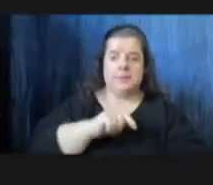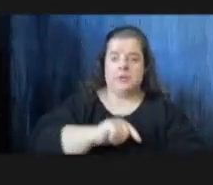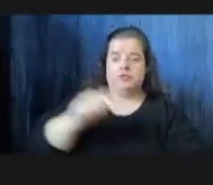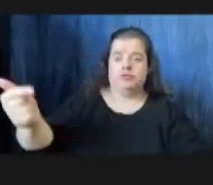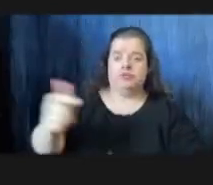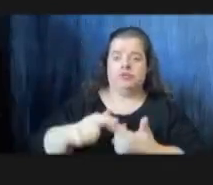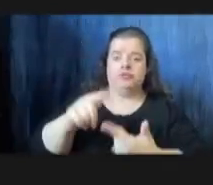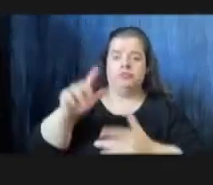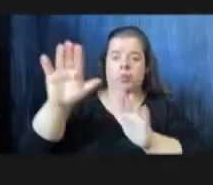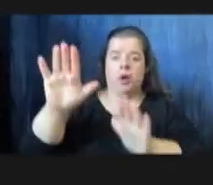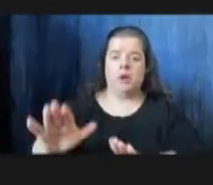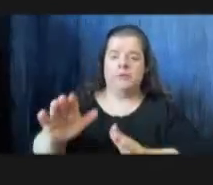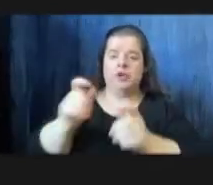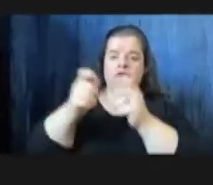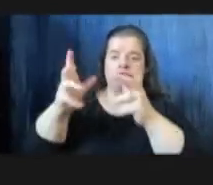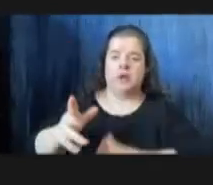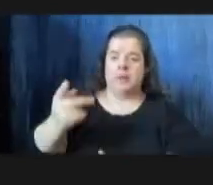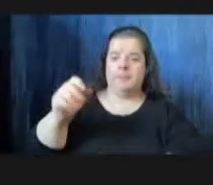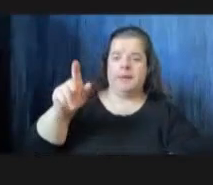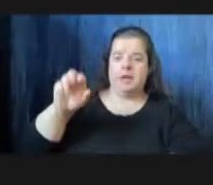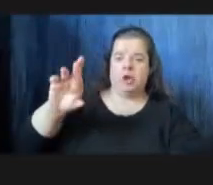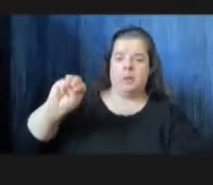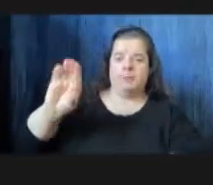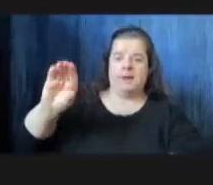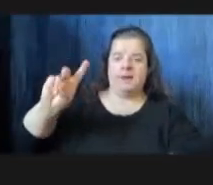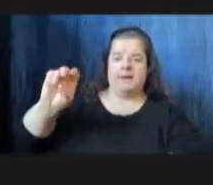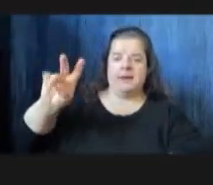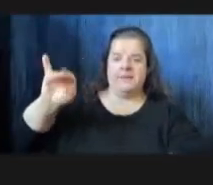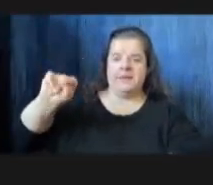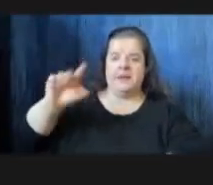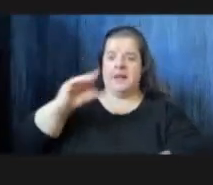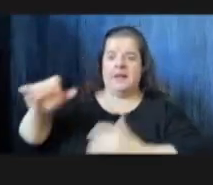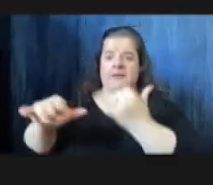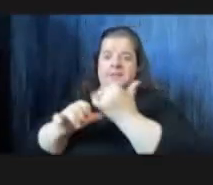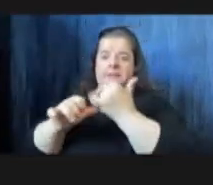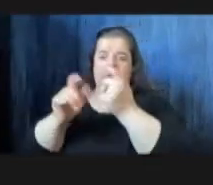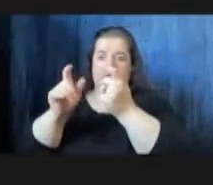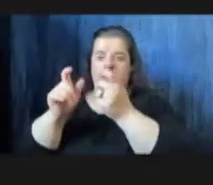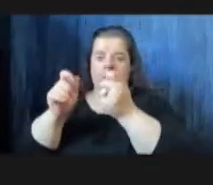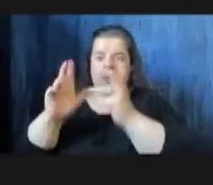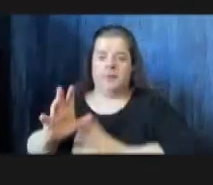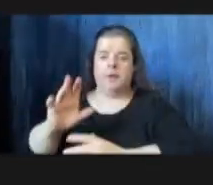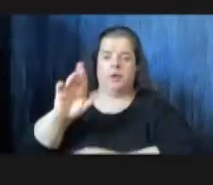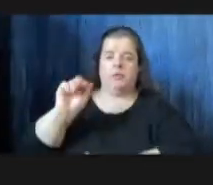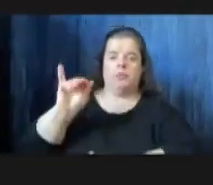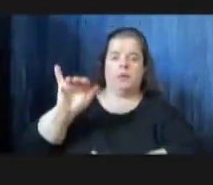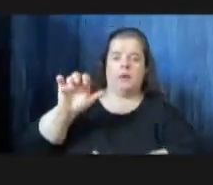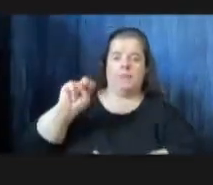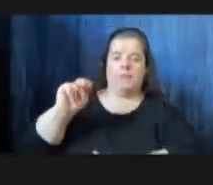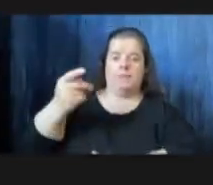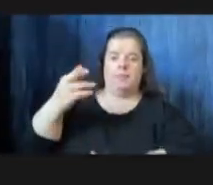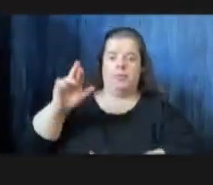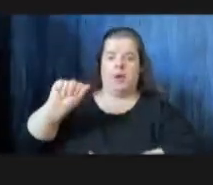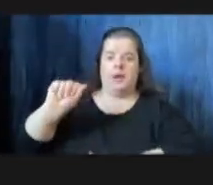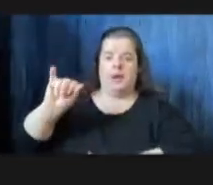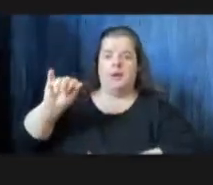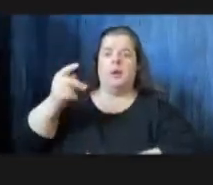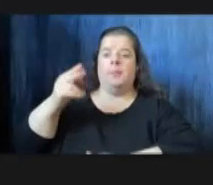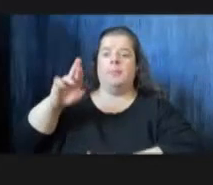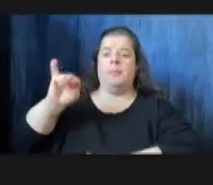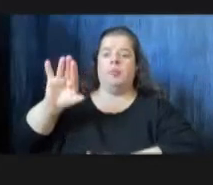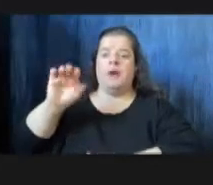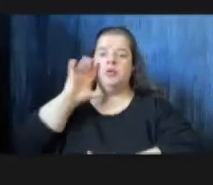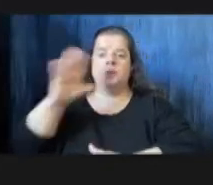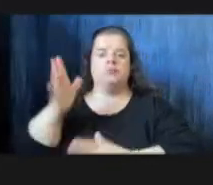our wonderful director peter mcdevitt along with our wonderful deputy director rayer price and they will walk us through a high level of